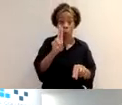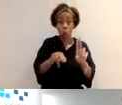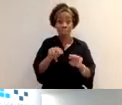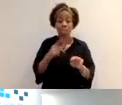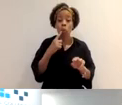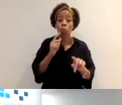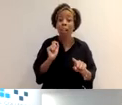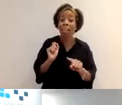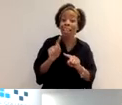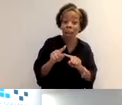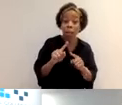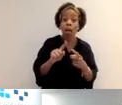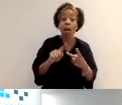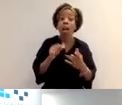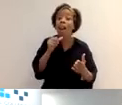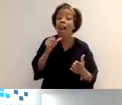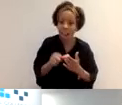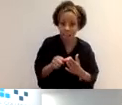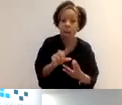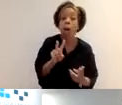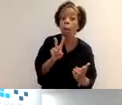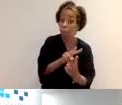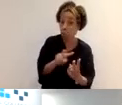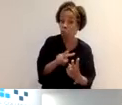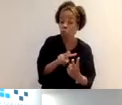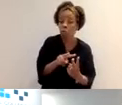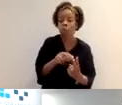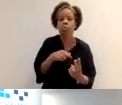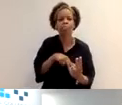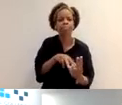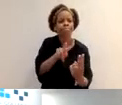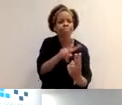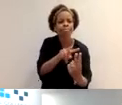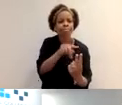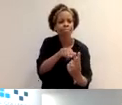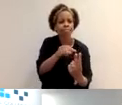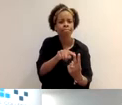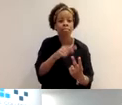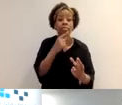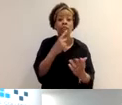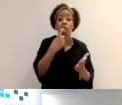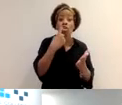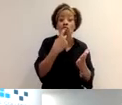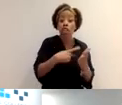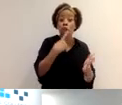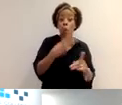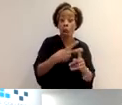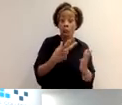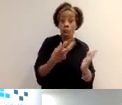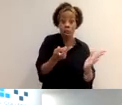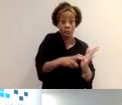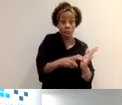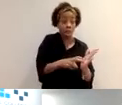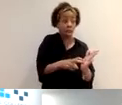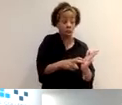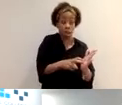separate to your renewal invitation. Um, and I would say within about 10 days of the renewal window opening, so from the first of that month, which is